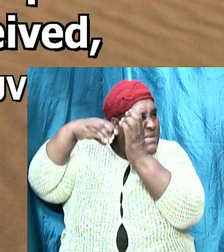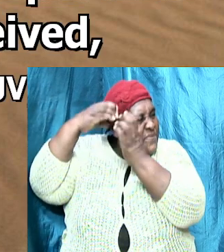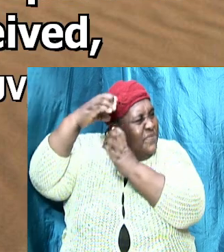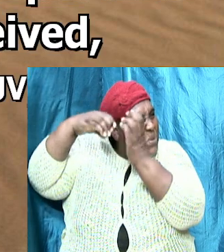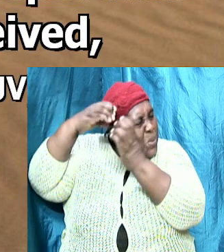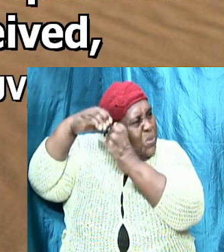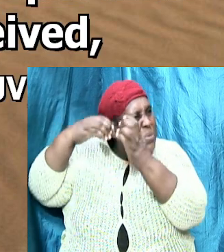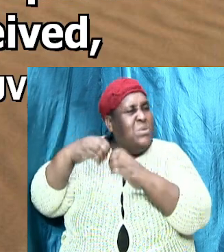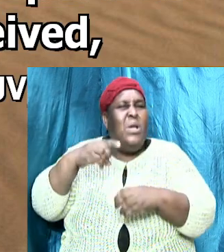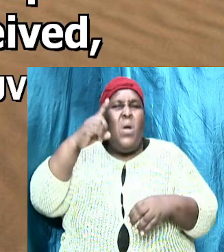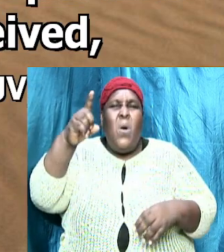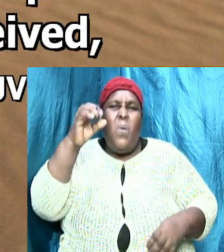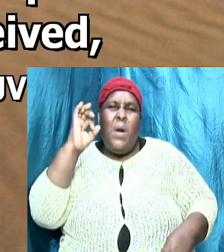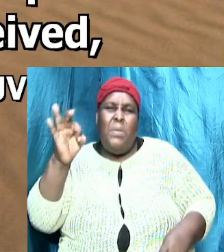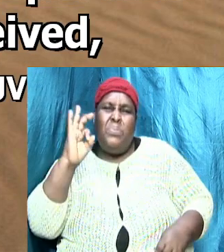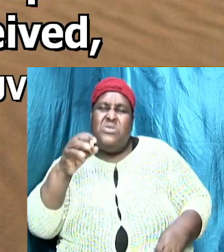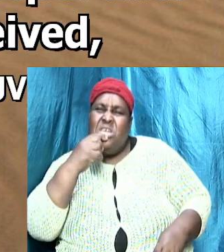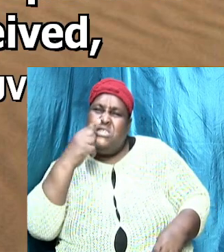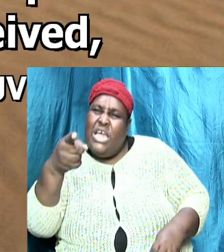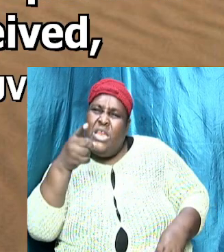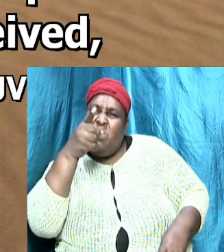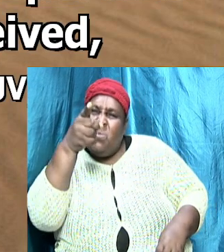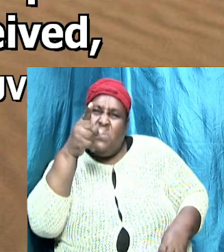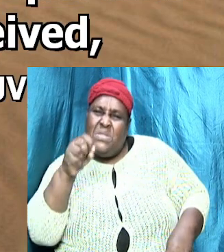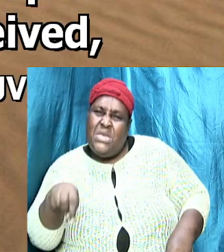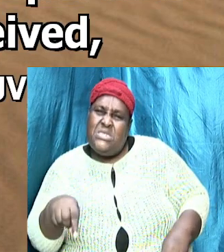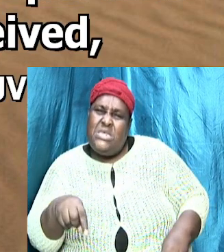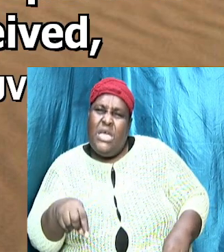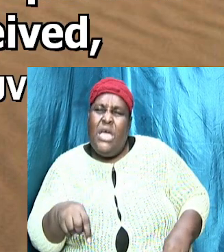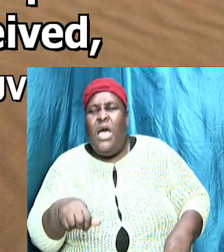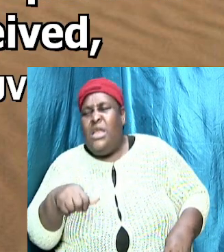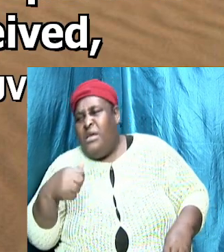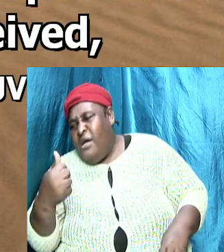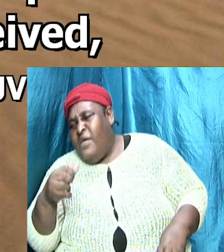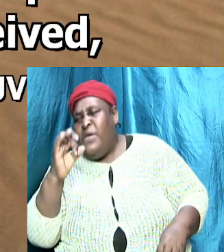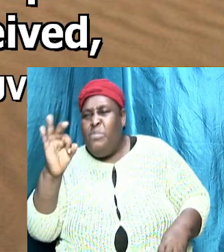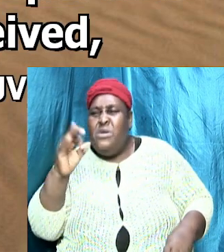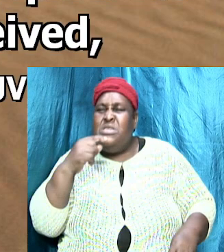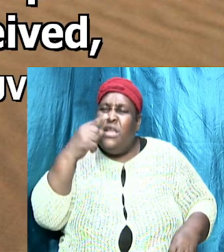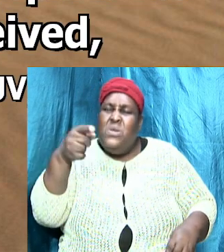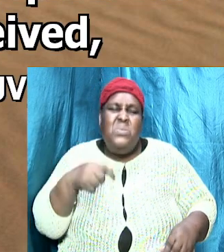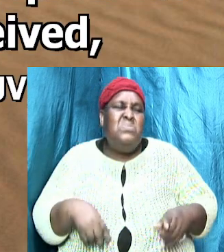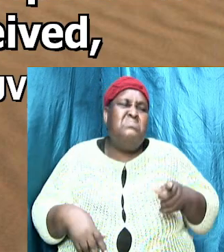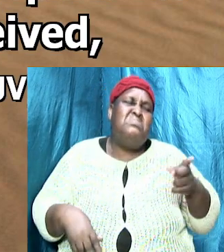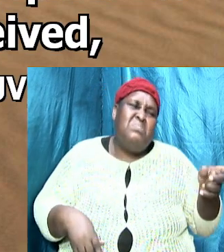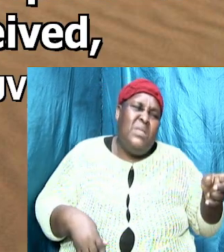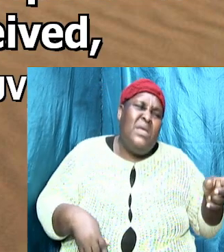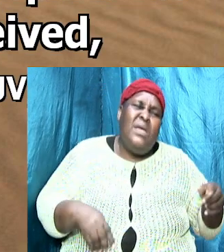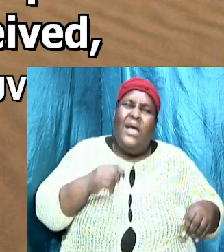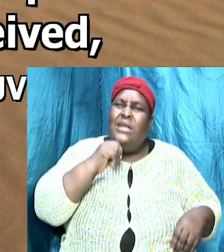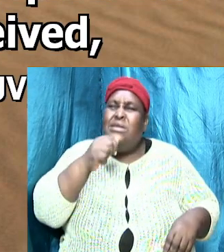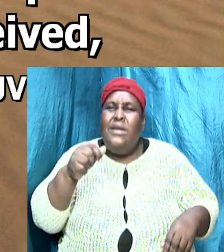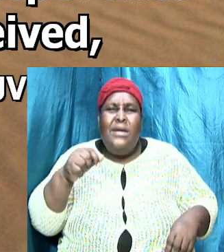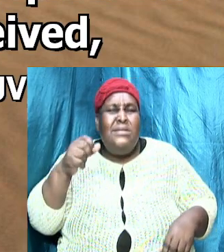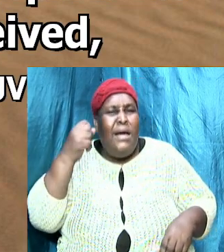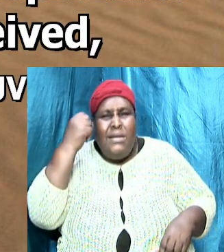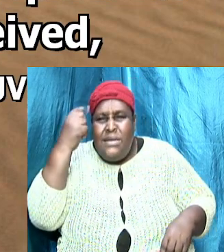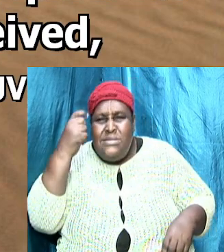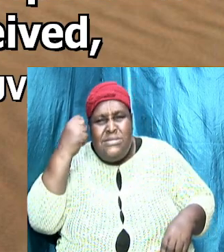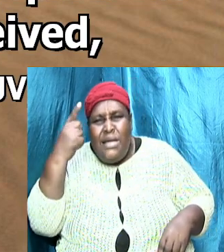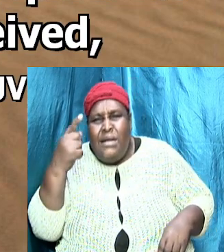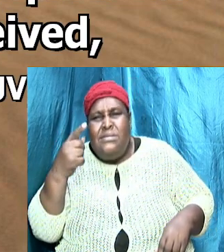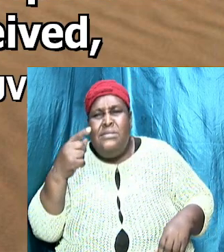because one preacher is telling you this and the other preacher is telling you that and you are not understanding that you are listening to